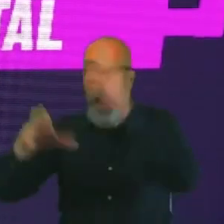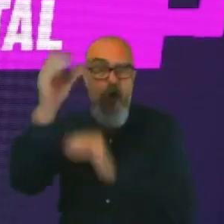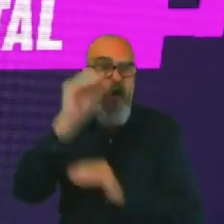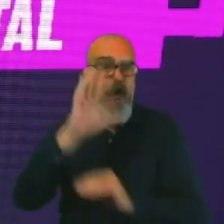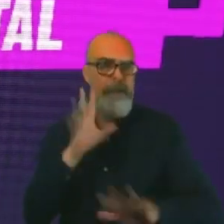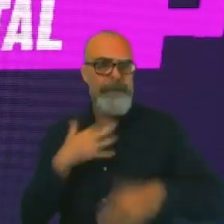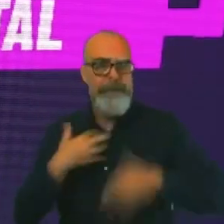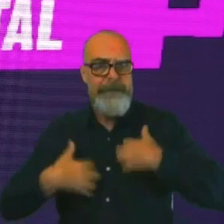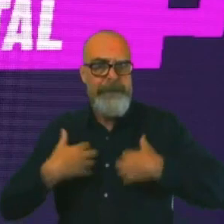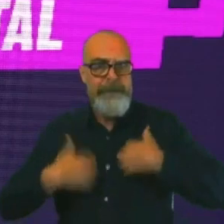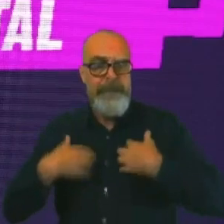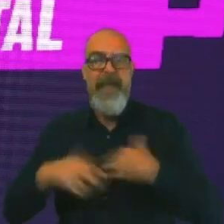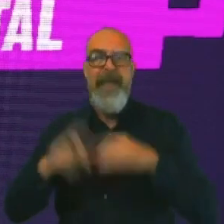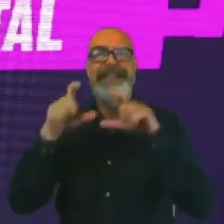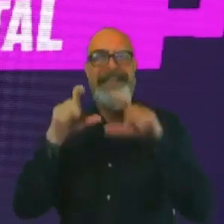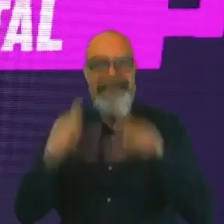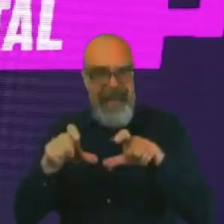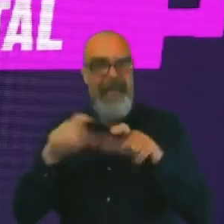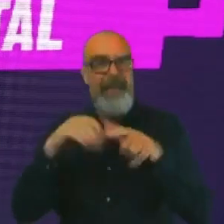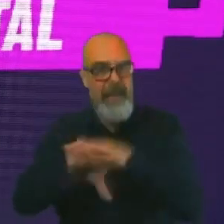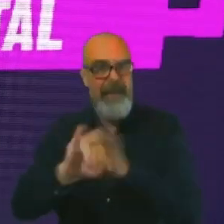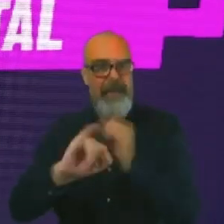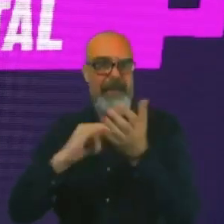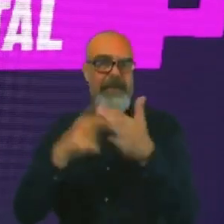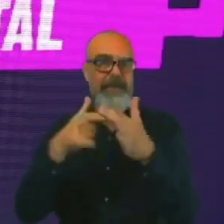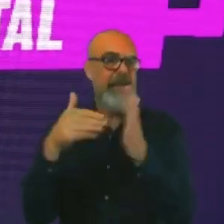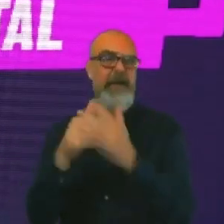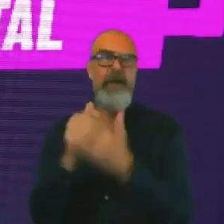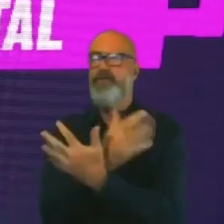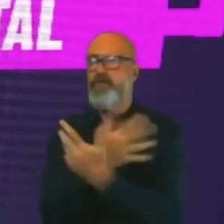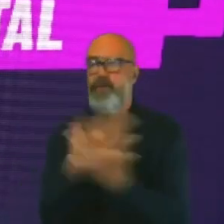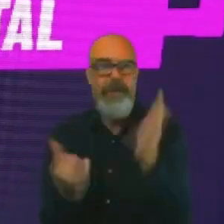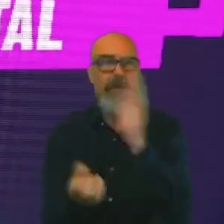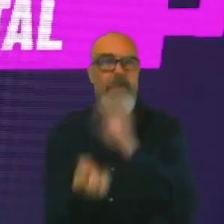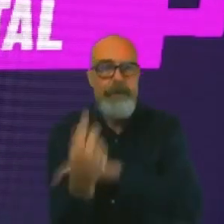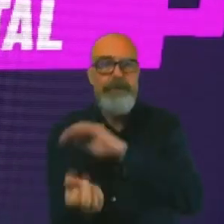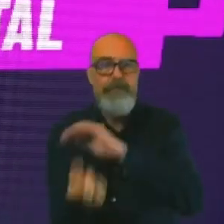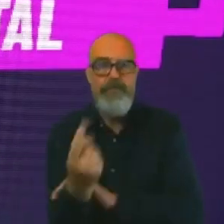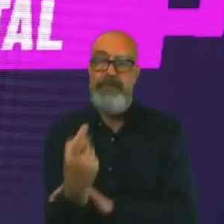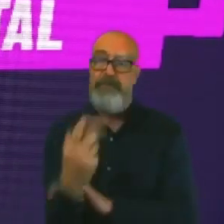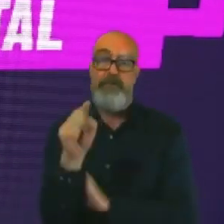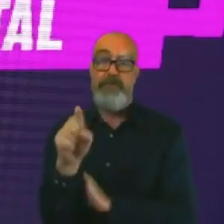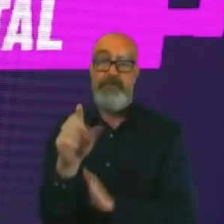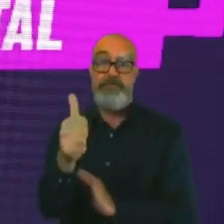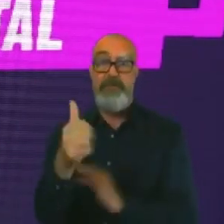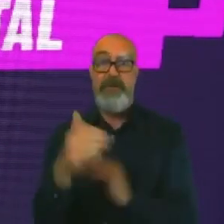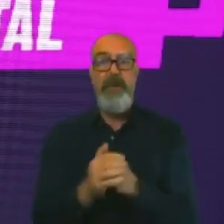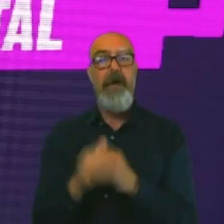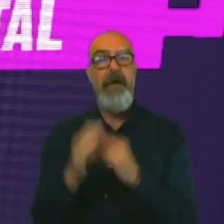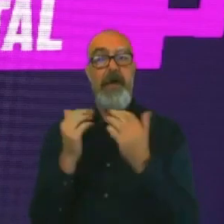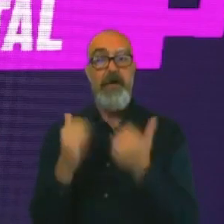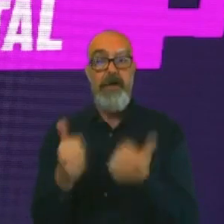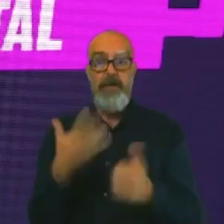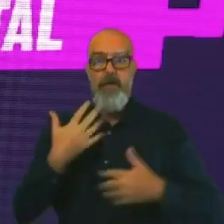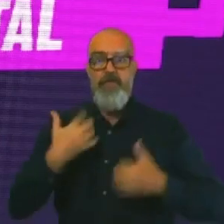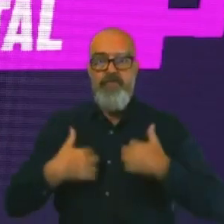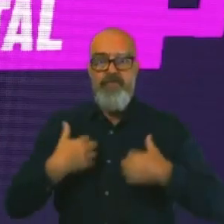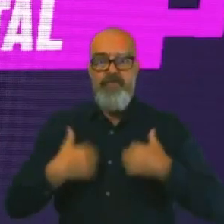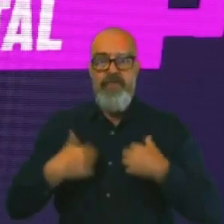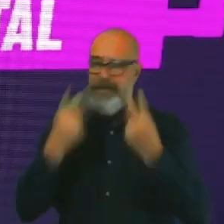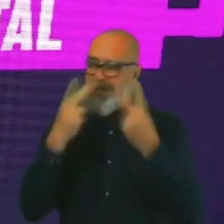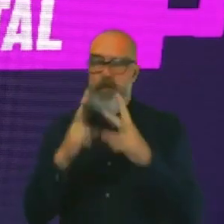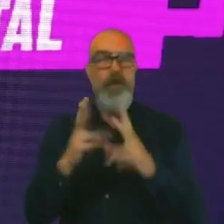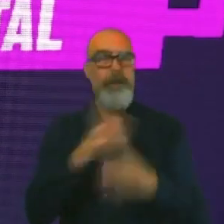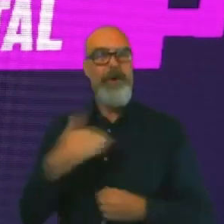in STEM, because there are so much opportunities out there for you. So, very excited to see you all. Good morning. How are you doing?